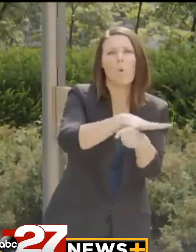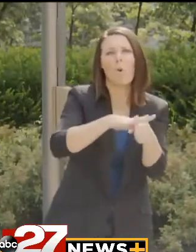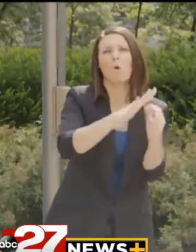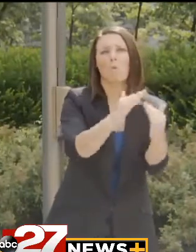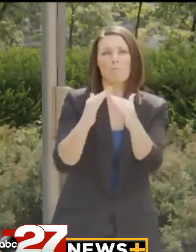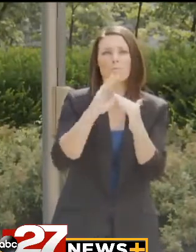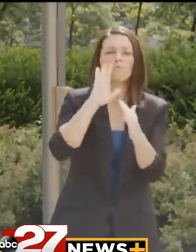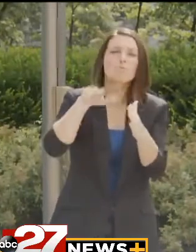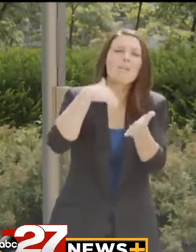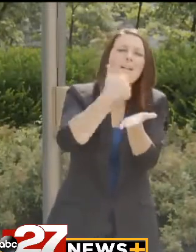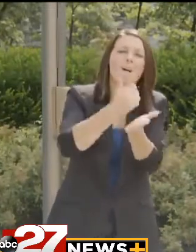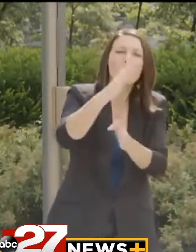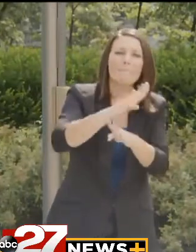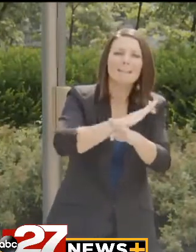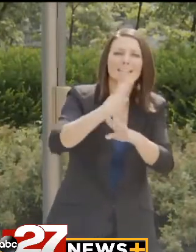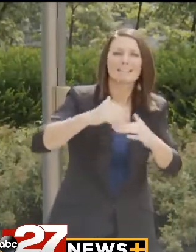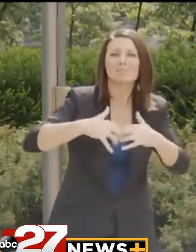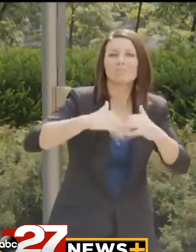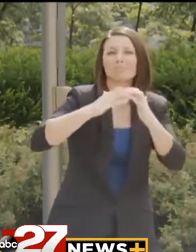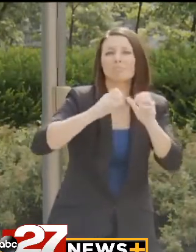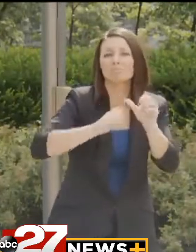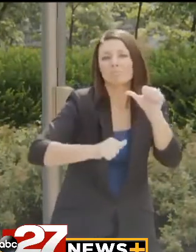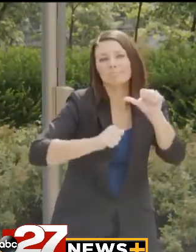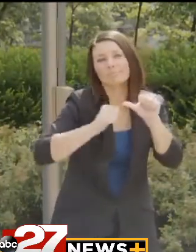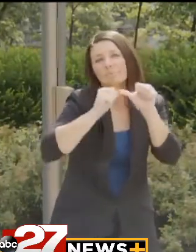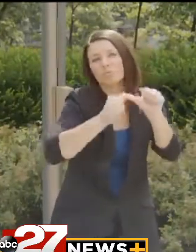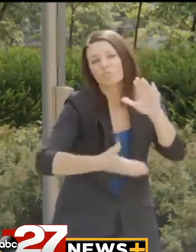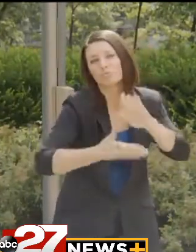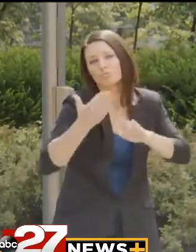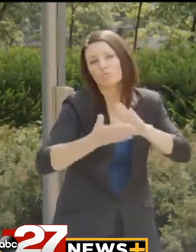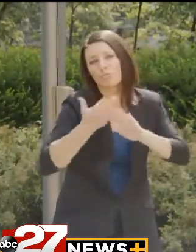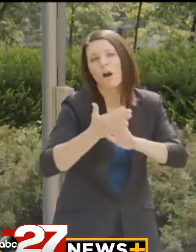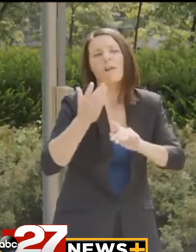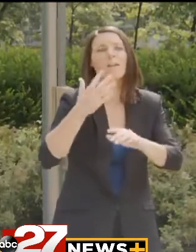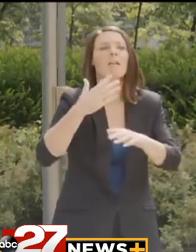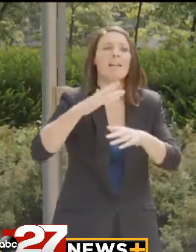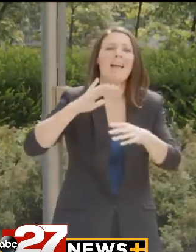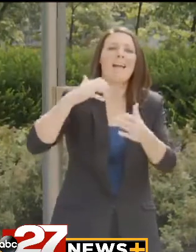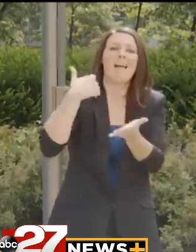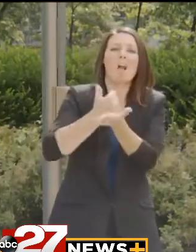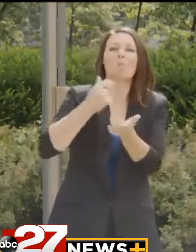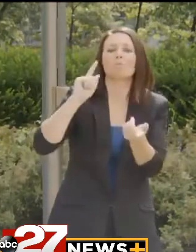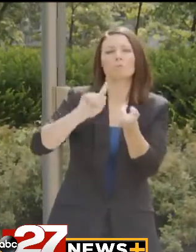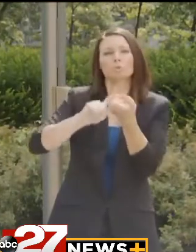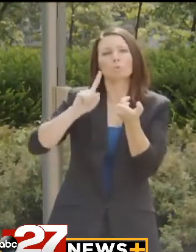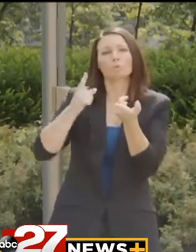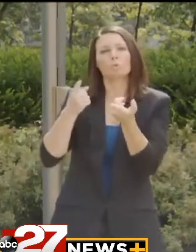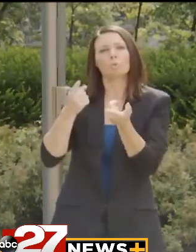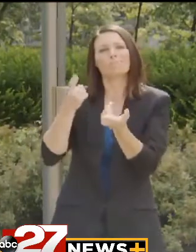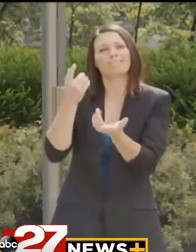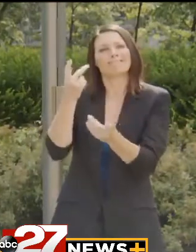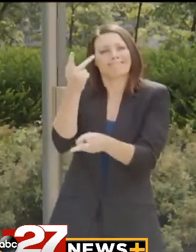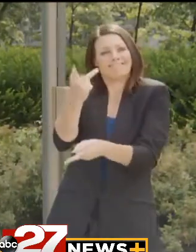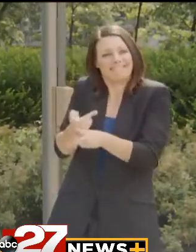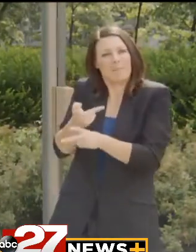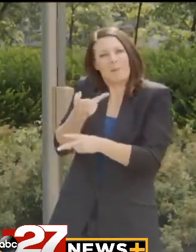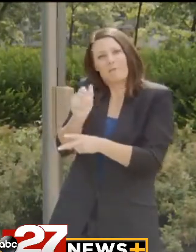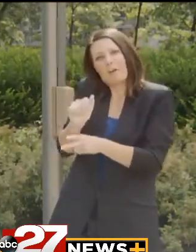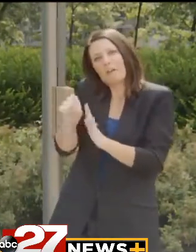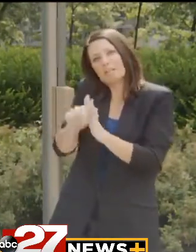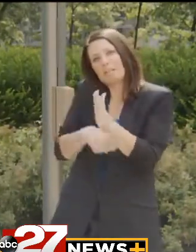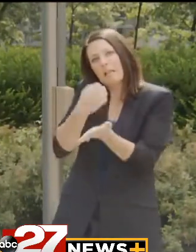and helped businesses remain afloat and keeping the impact on the pandemic on our state economy to a minimal.